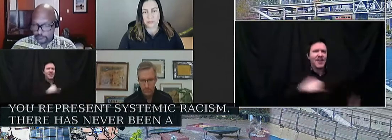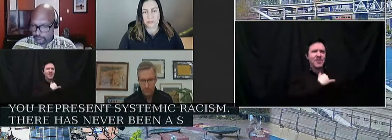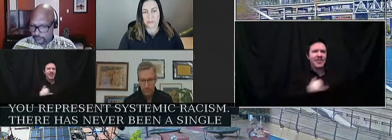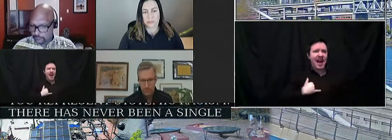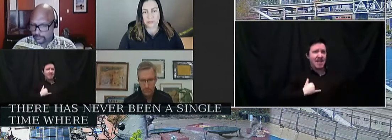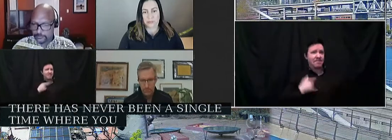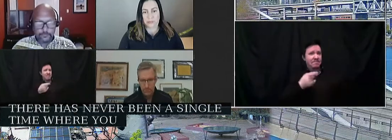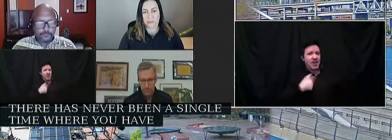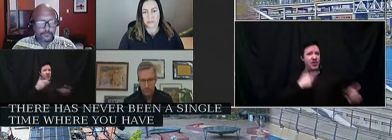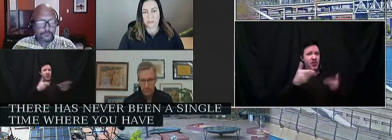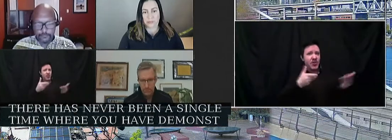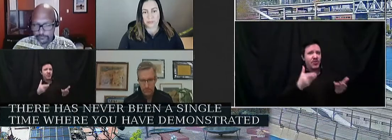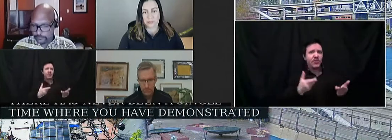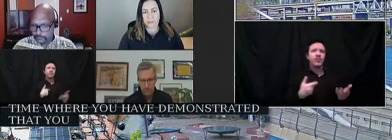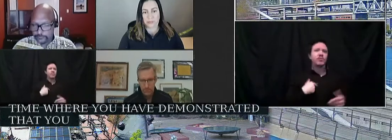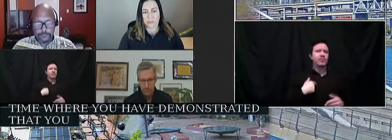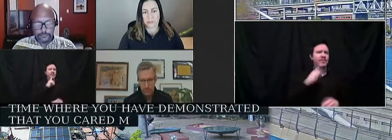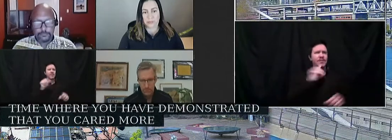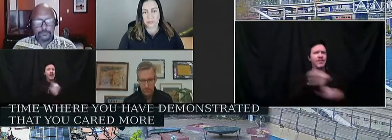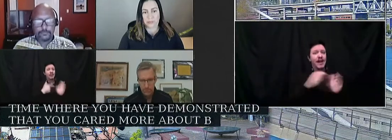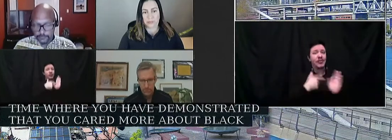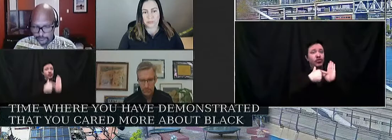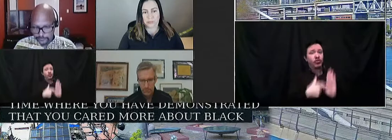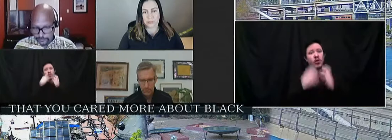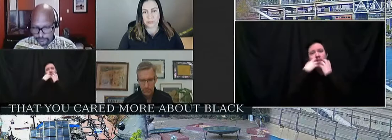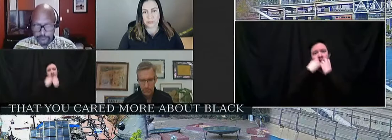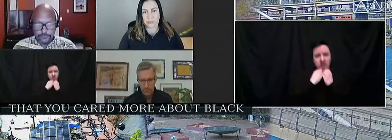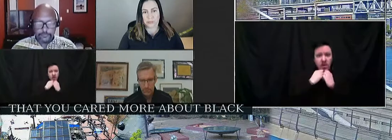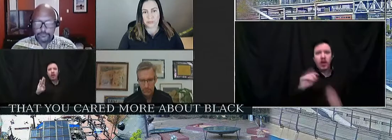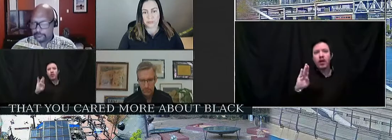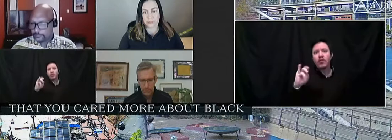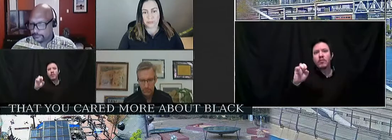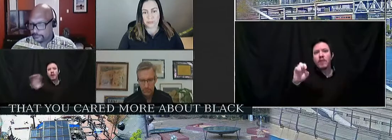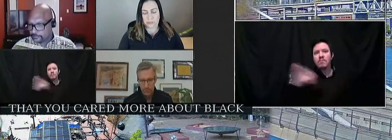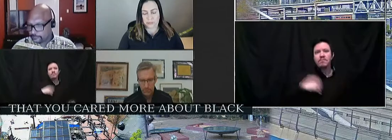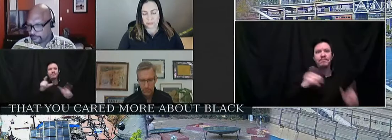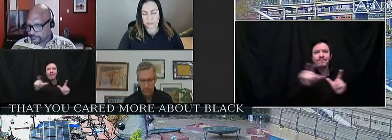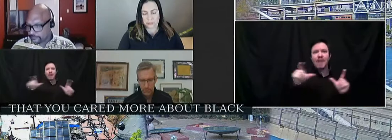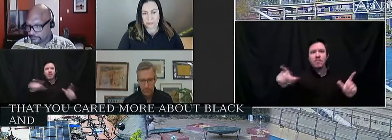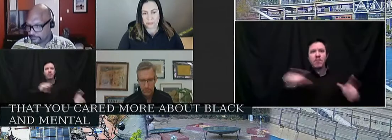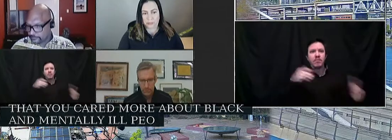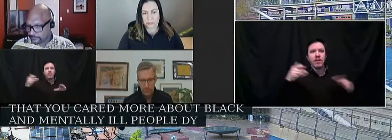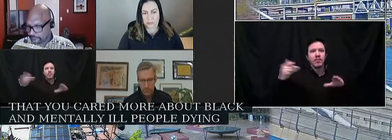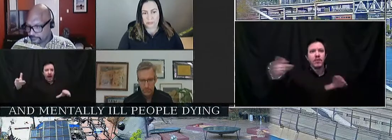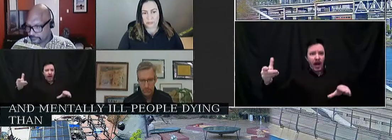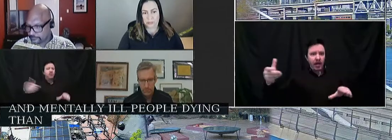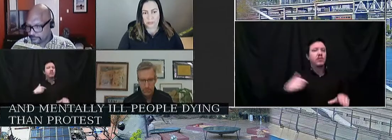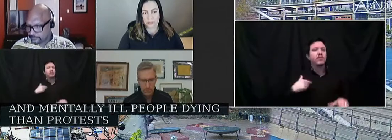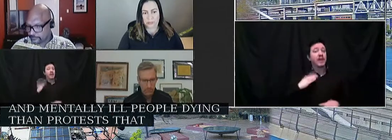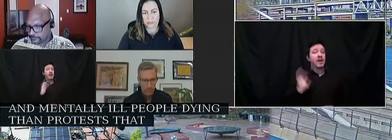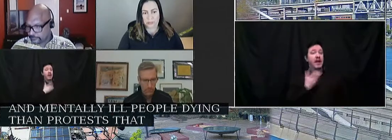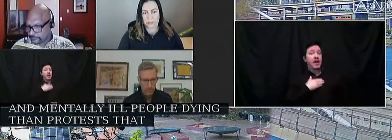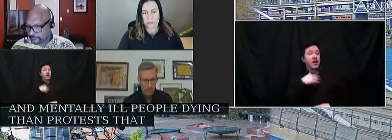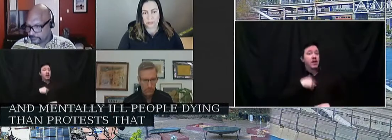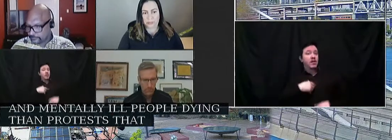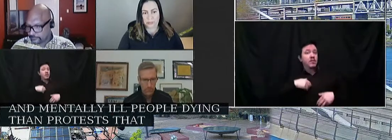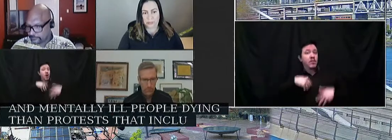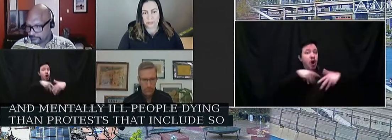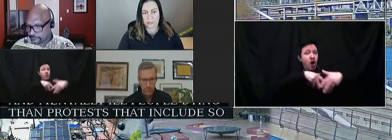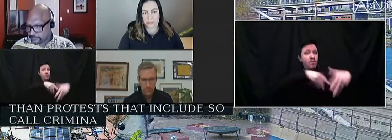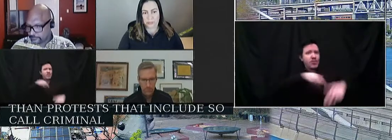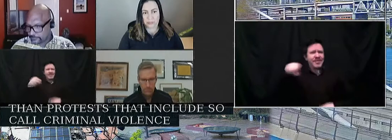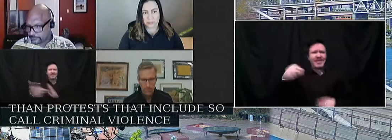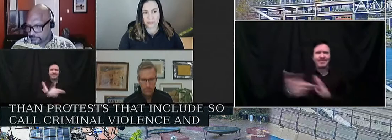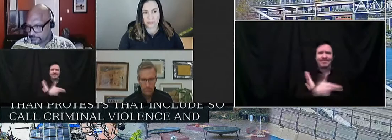that you cared more about black and mentally ill people dying than protests that include so-called criminal violence, and you're 10 times quicker to label